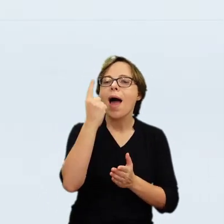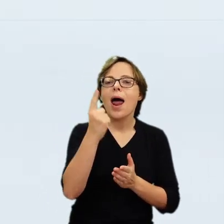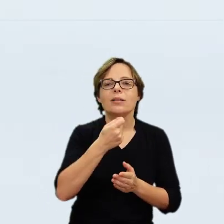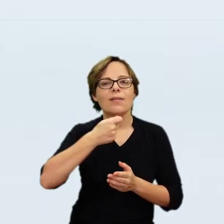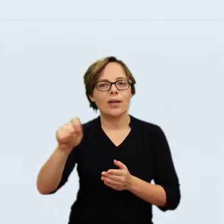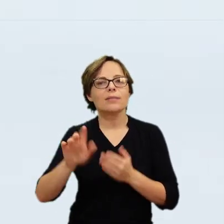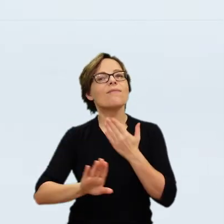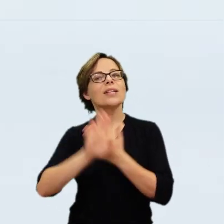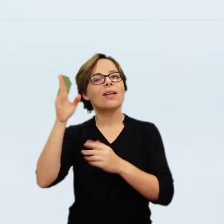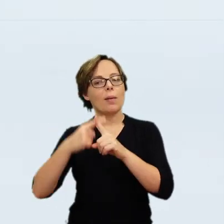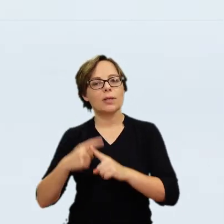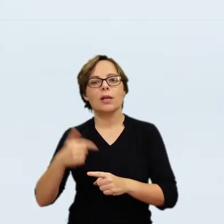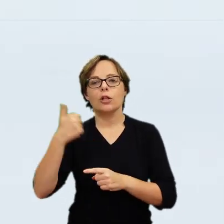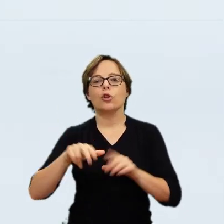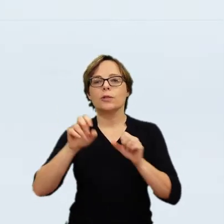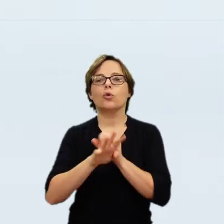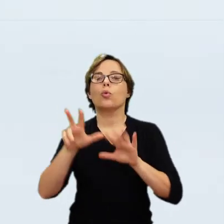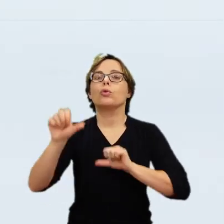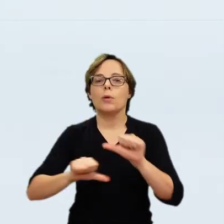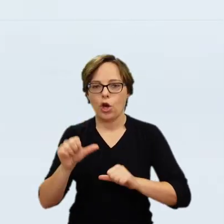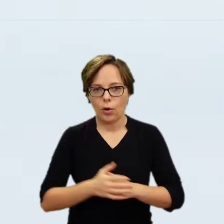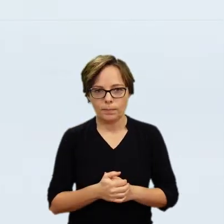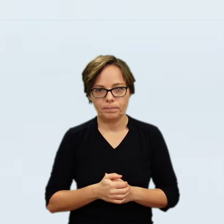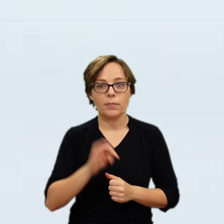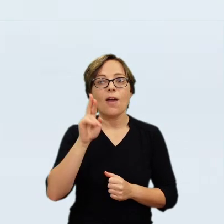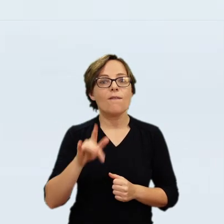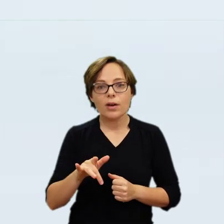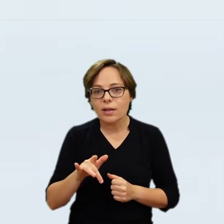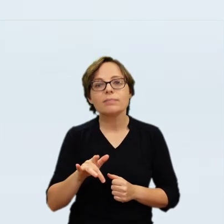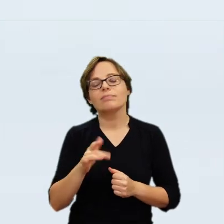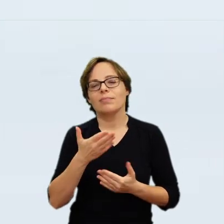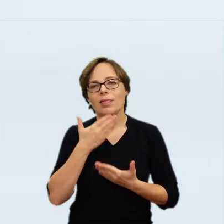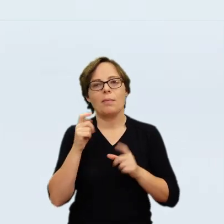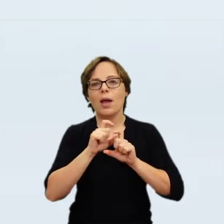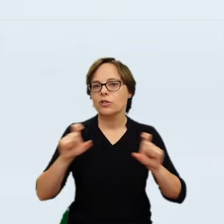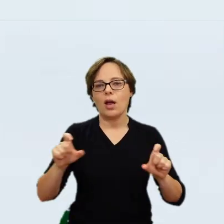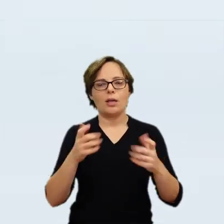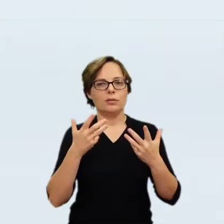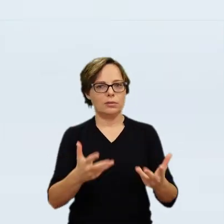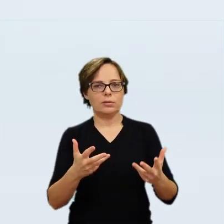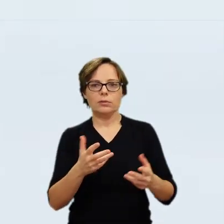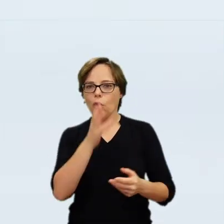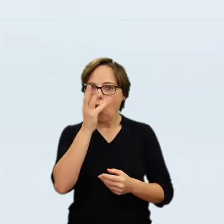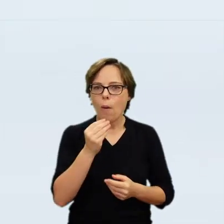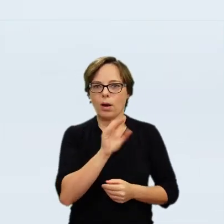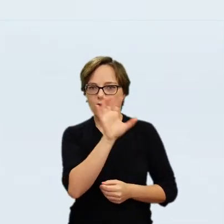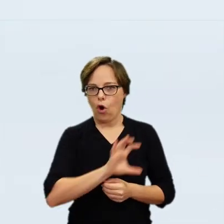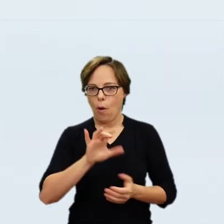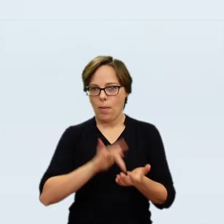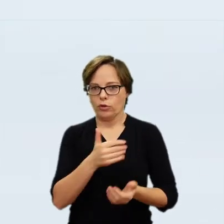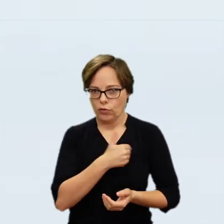Valeria Stronowska who had seen the painting at Wazienki in 1811 and had first described it as Alice Hovchek.